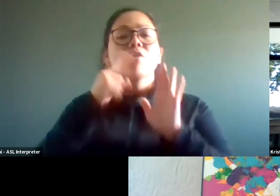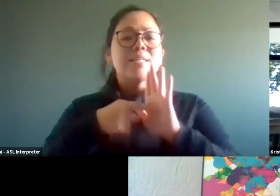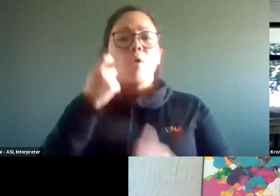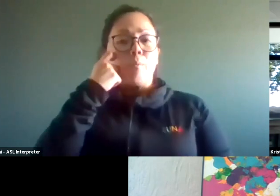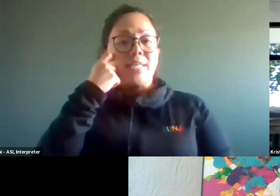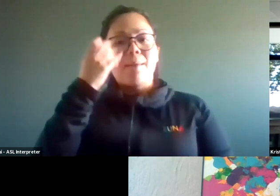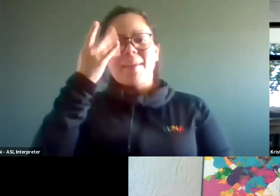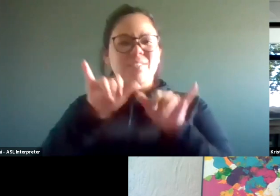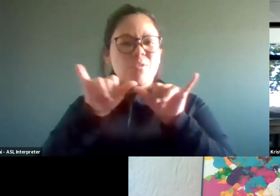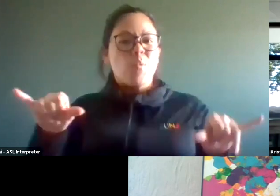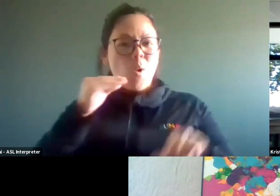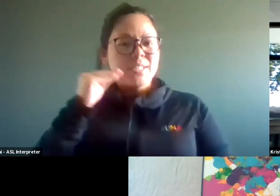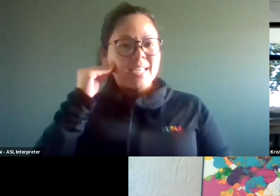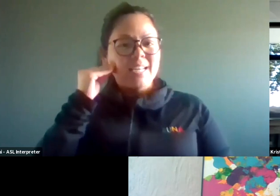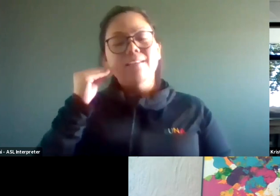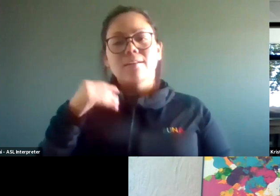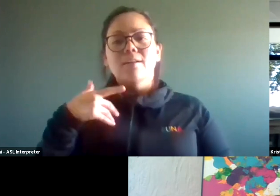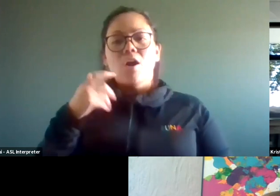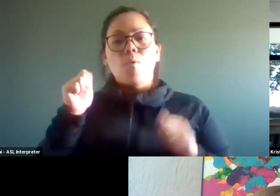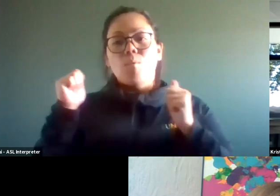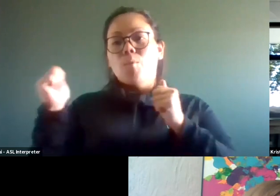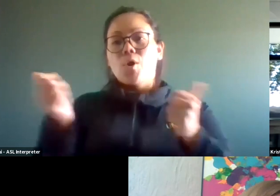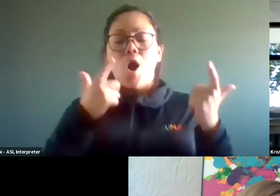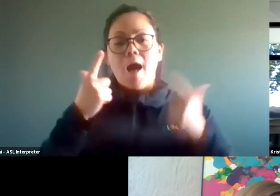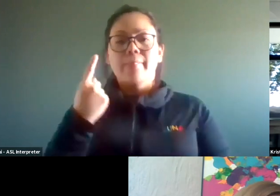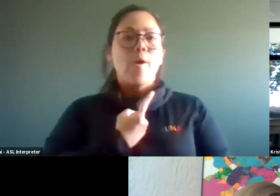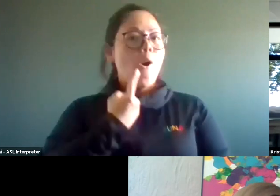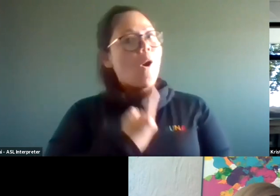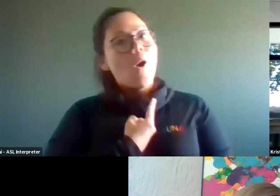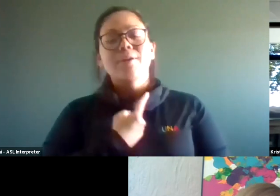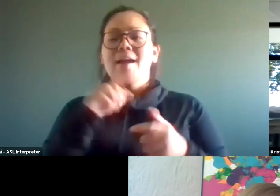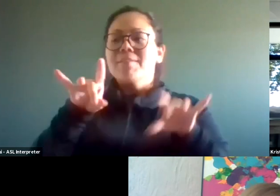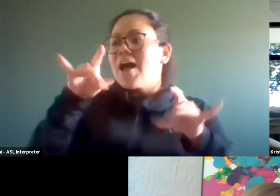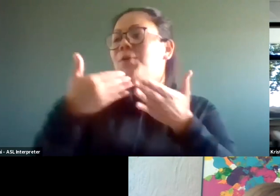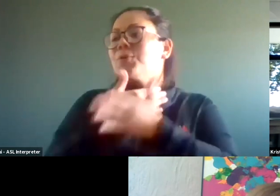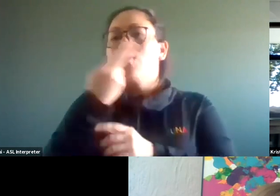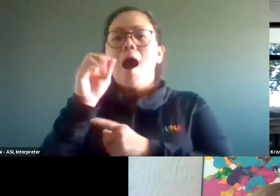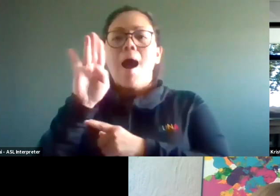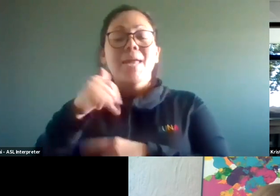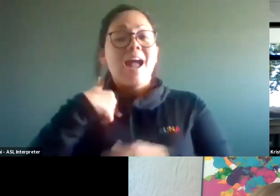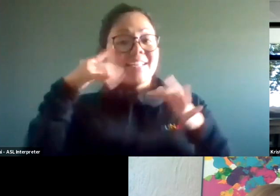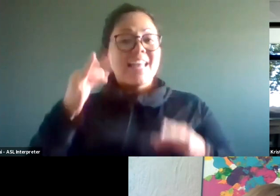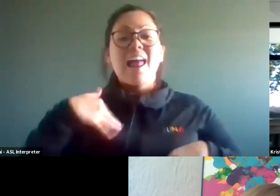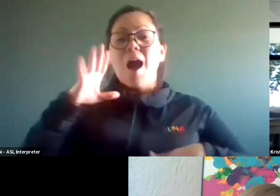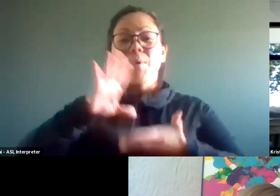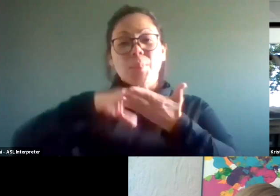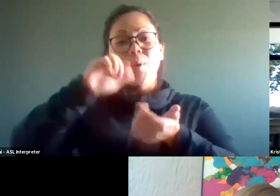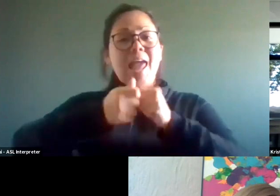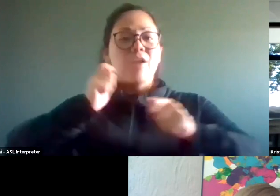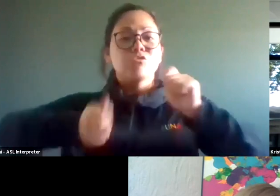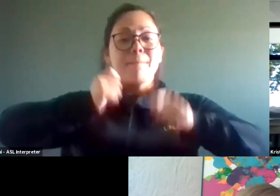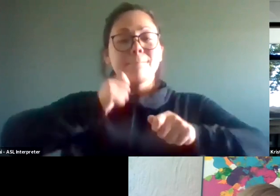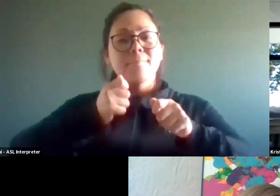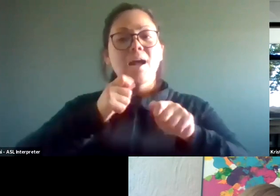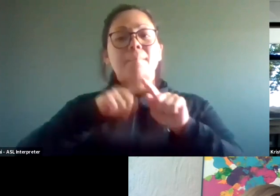of quarantine, because we're all trying to learn like 18 new hobbies, I decided I'm going to learn to play the drums, but I can't hold drumsticks